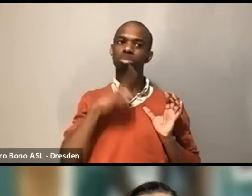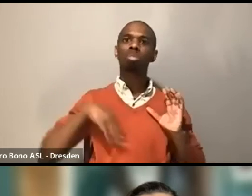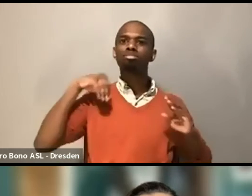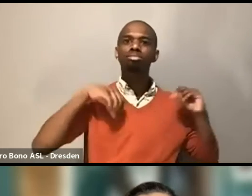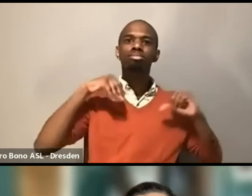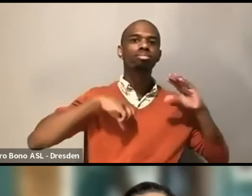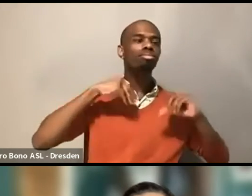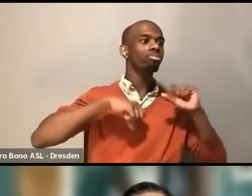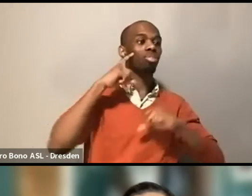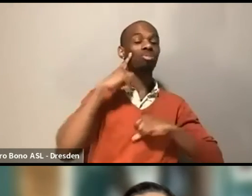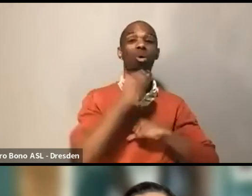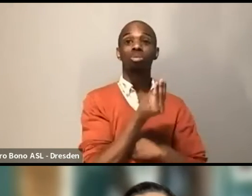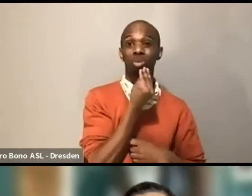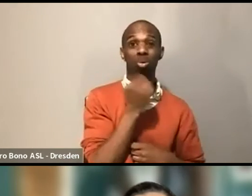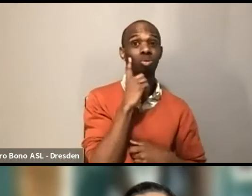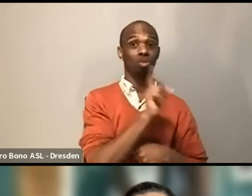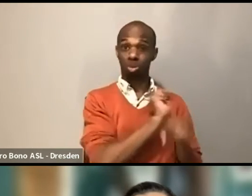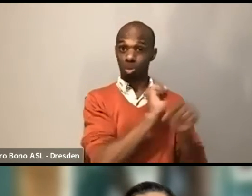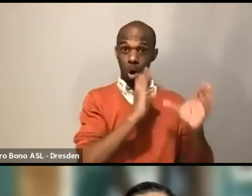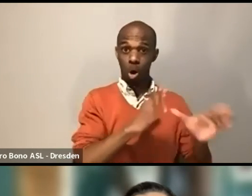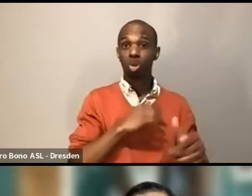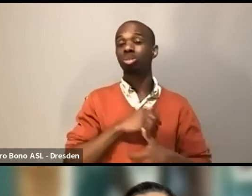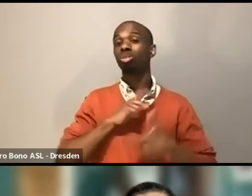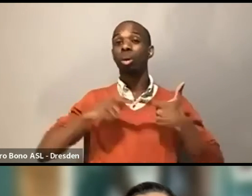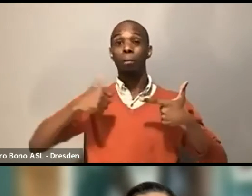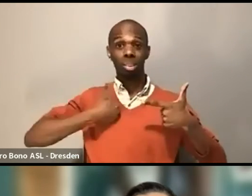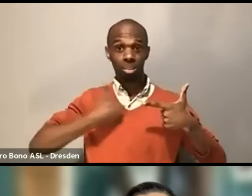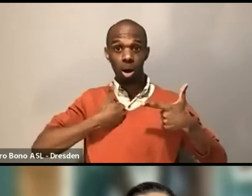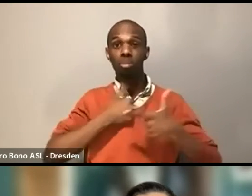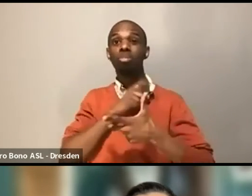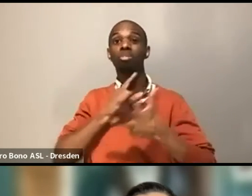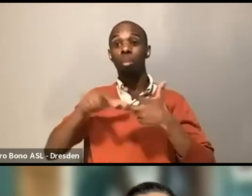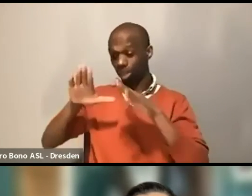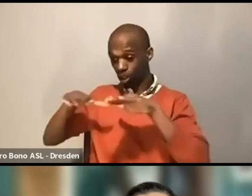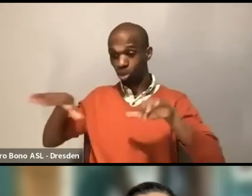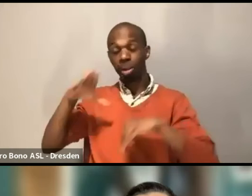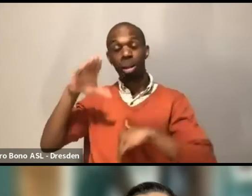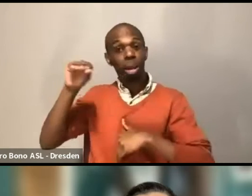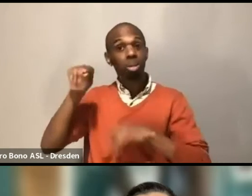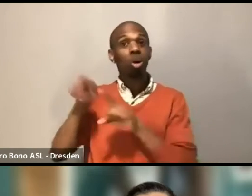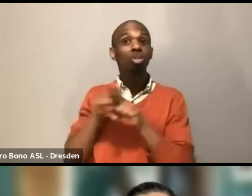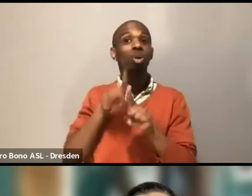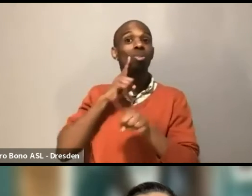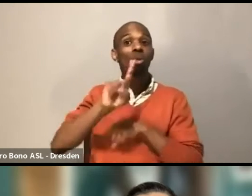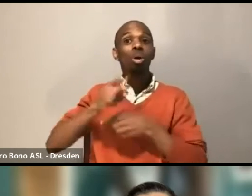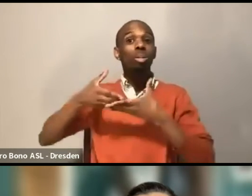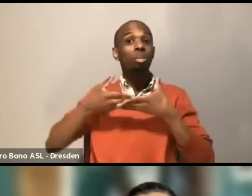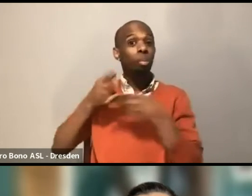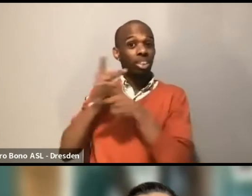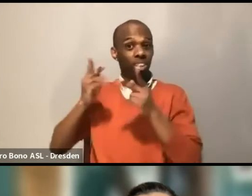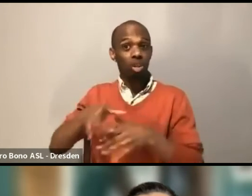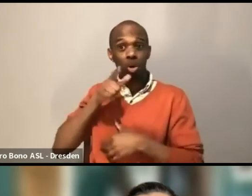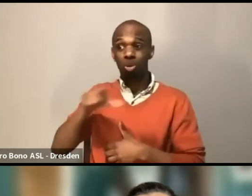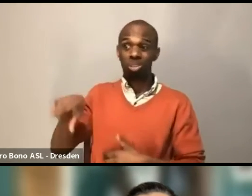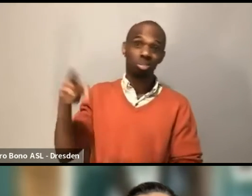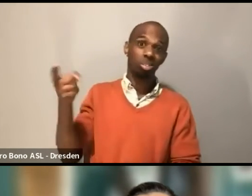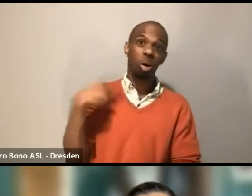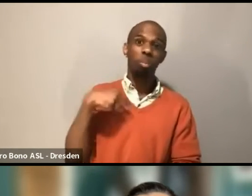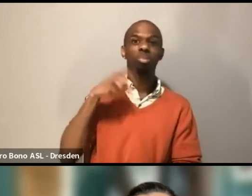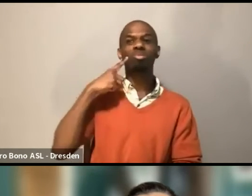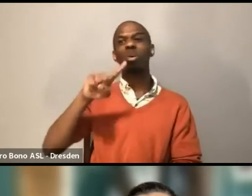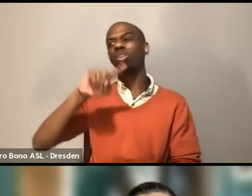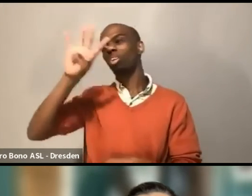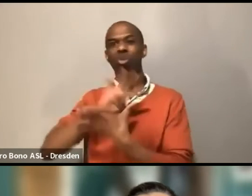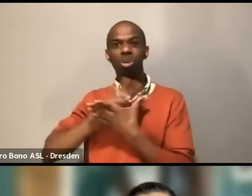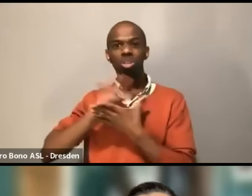and the babysitter that had to come for 14 hours a day for four days that week. And, um, if someone